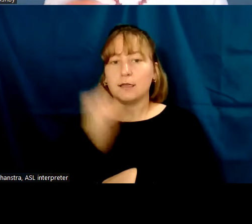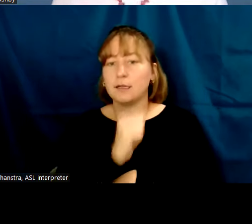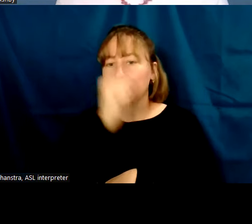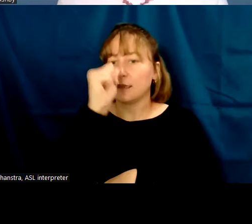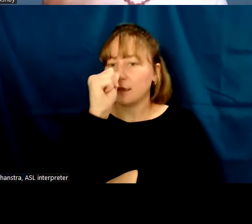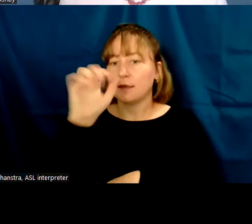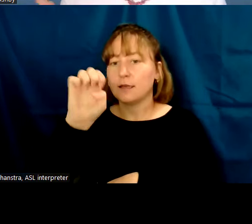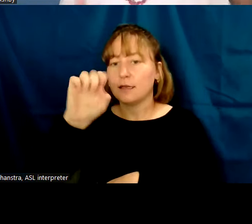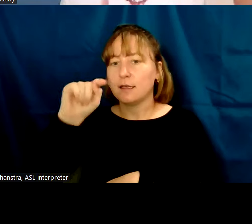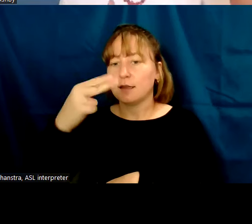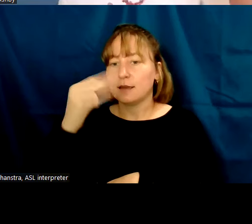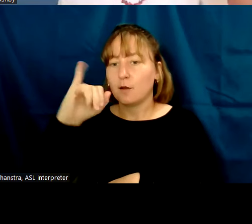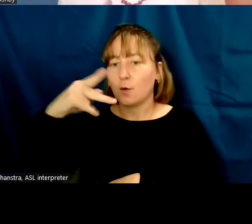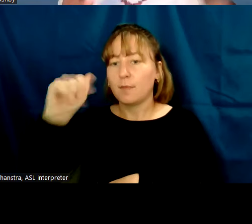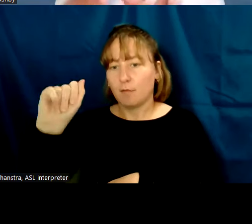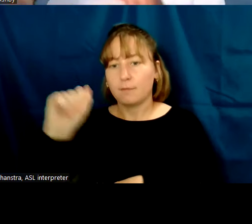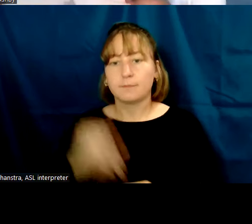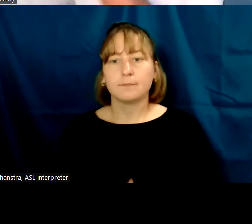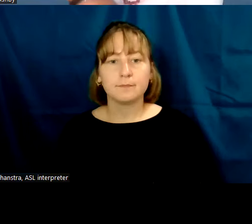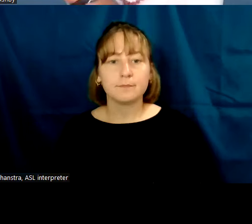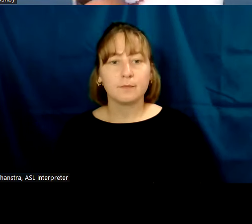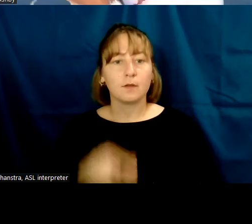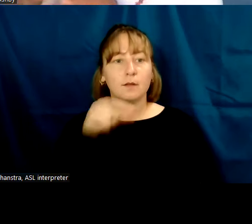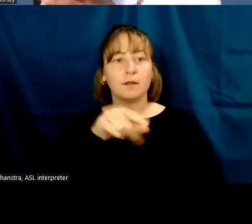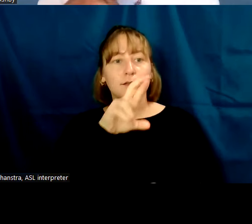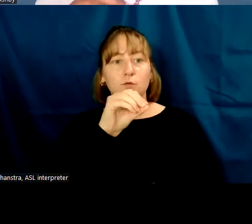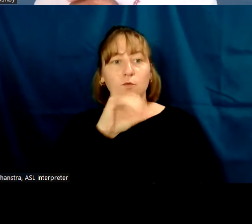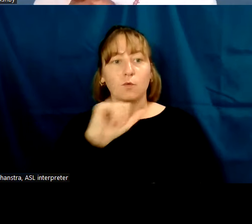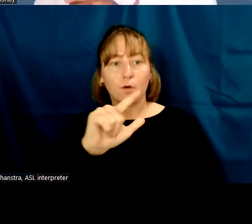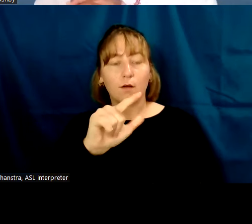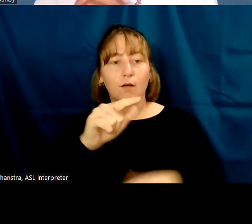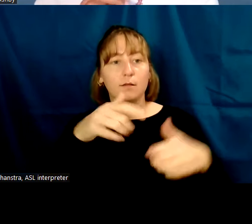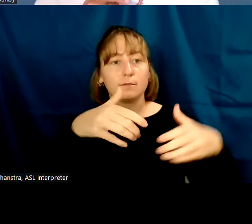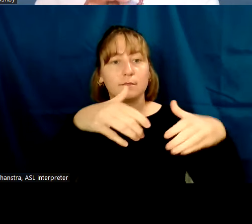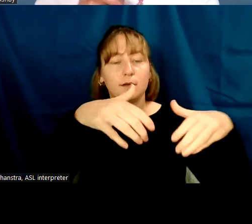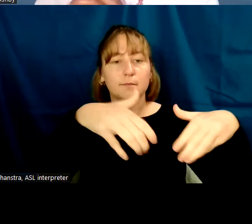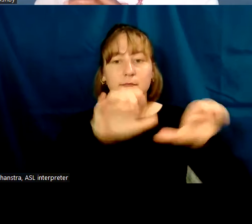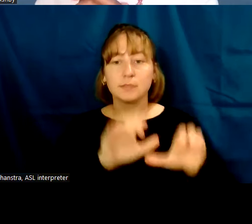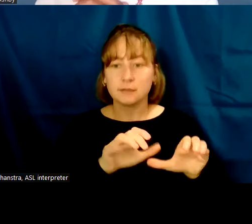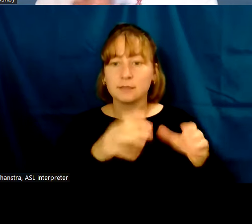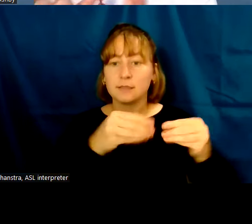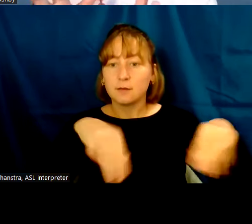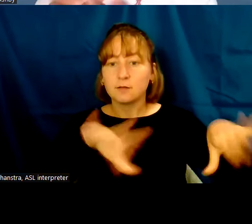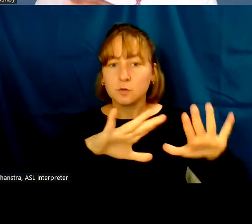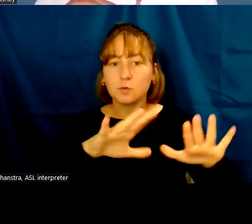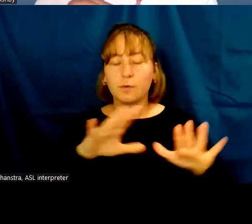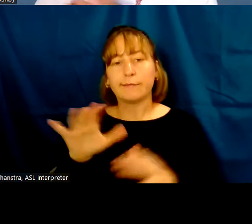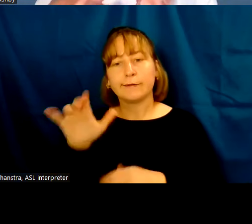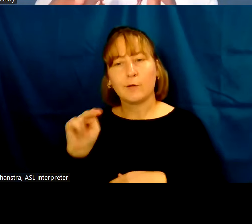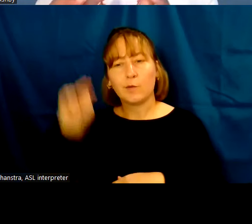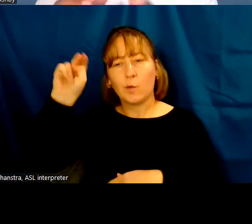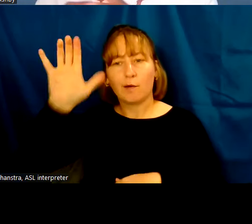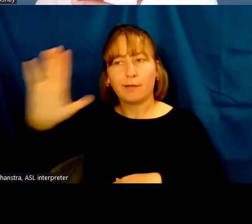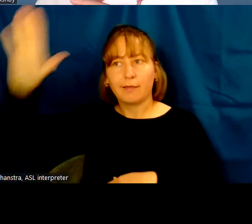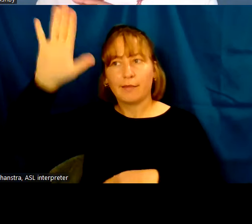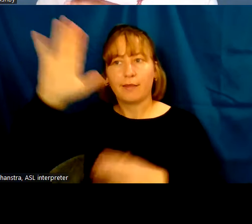So to this royal cemetery that is located on the ridge to the east of the capital city, I'm just going to focus